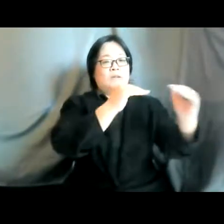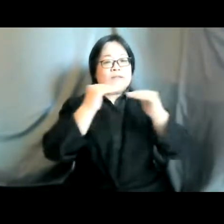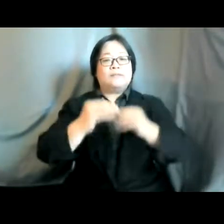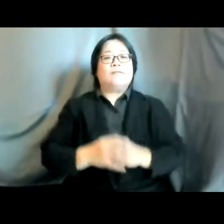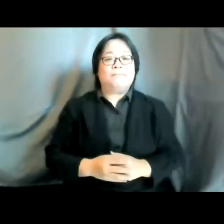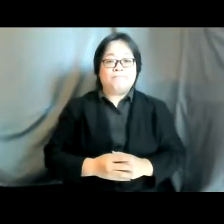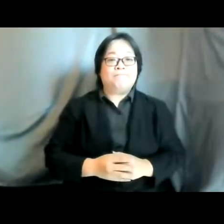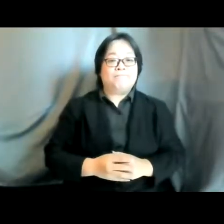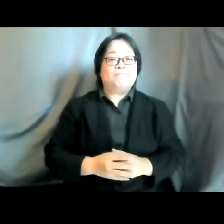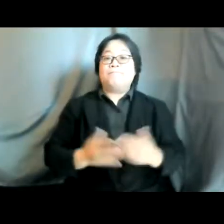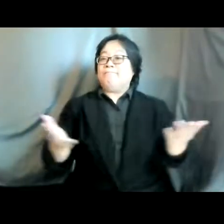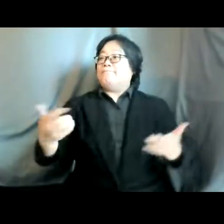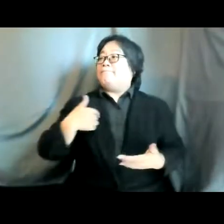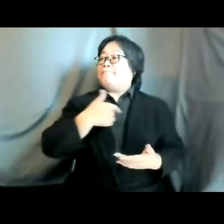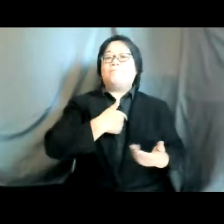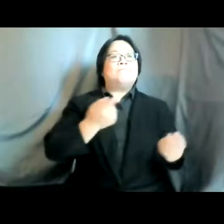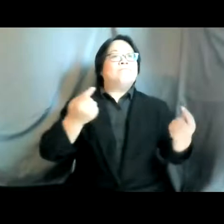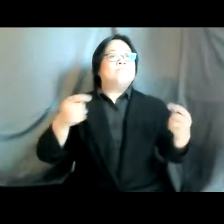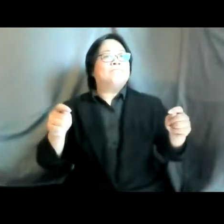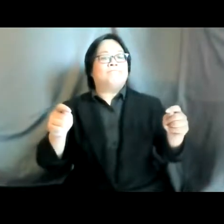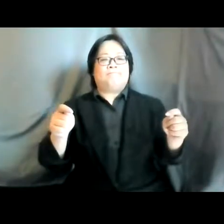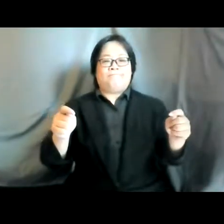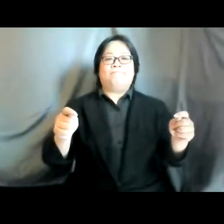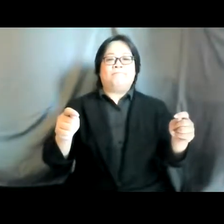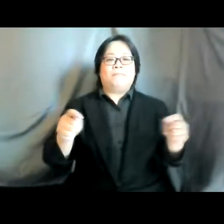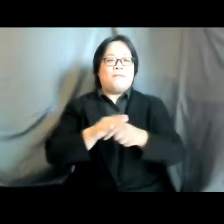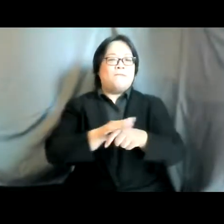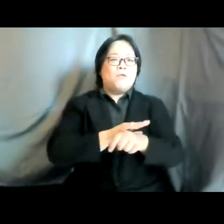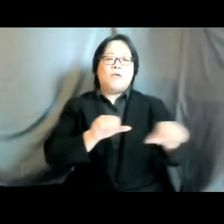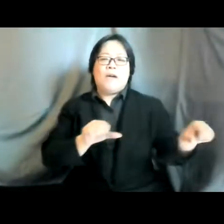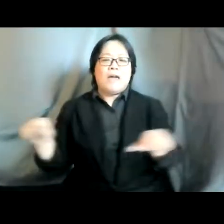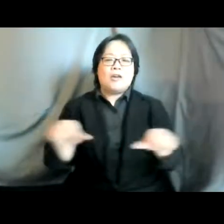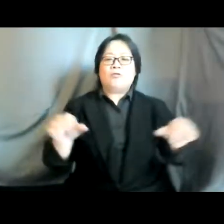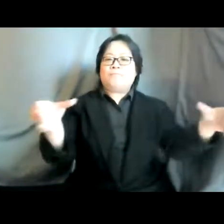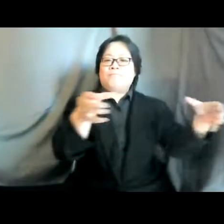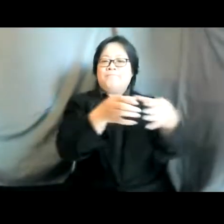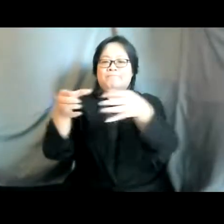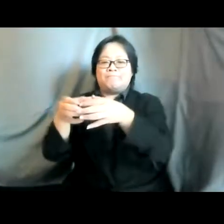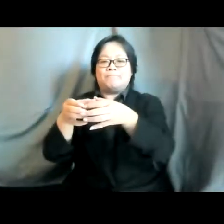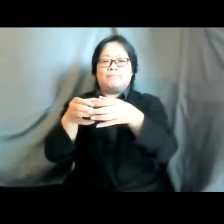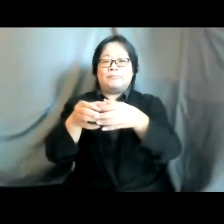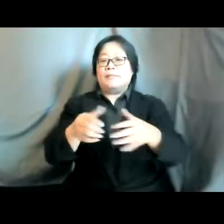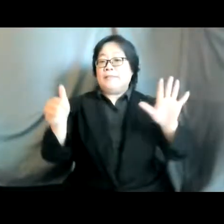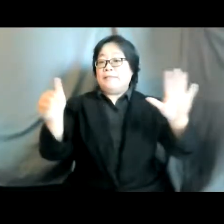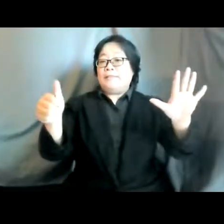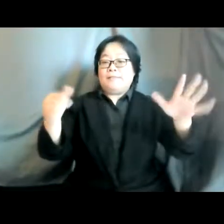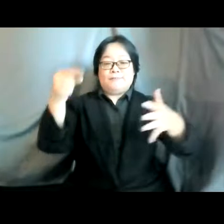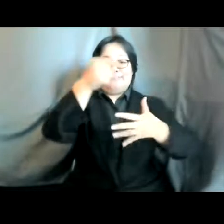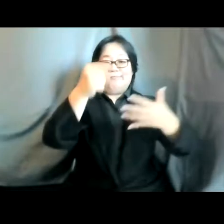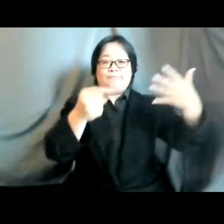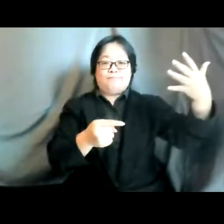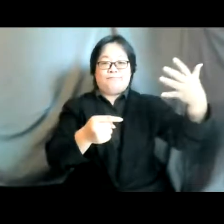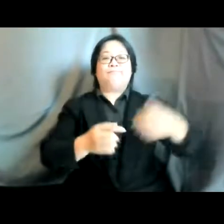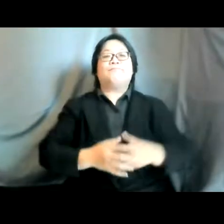this we are trying to build what we've called action coalitions in six fields and let me quote them